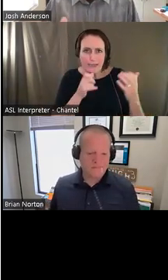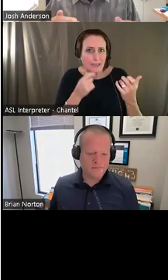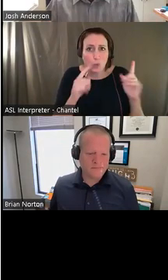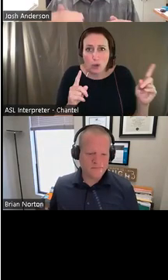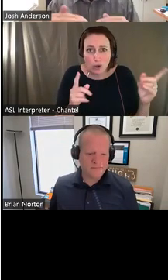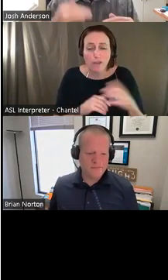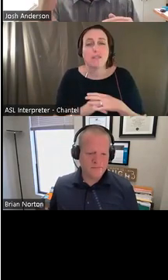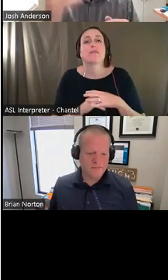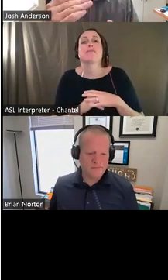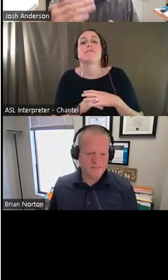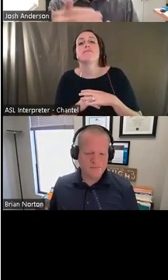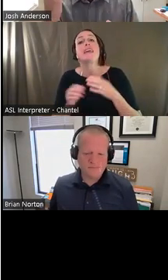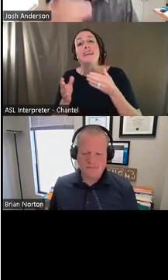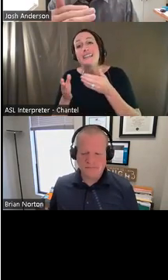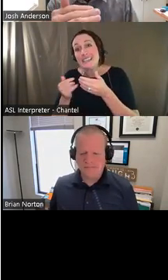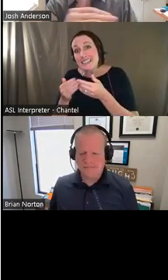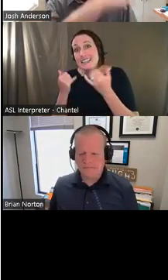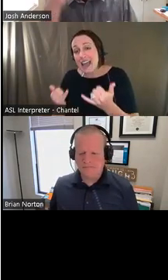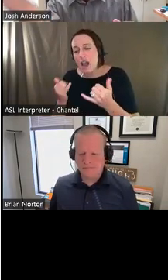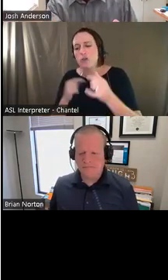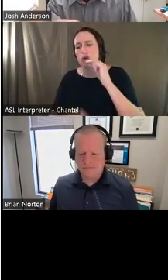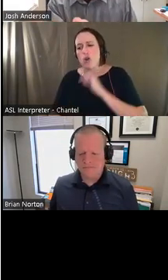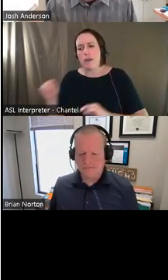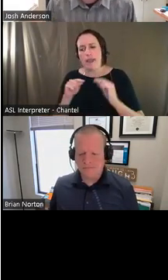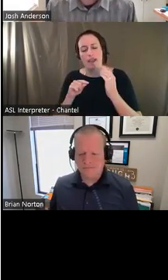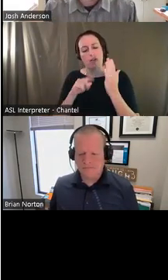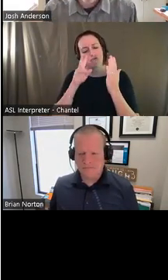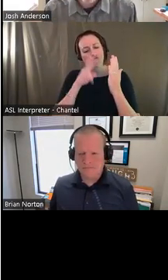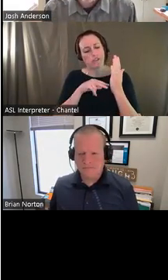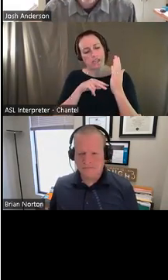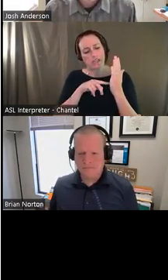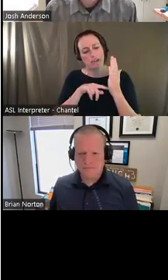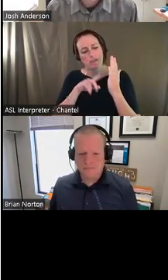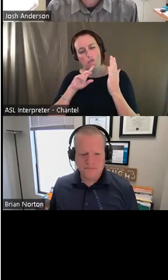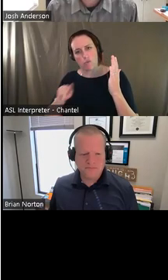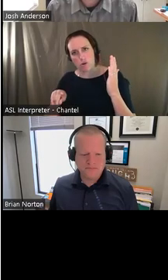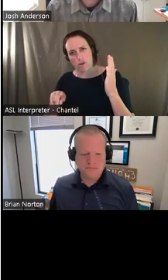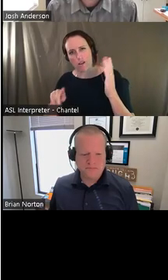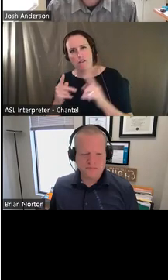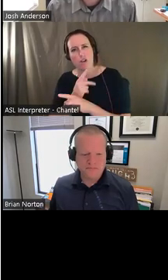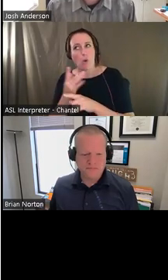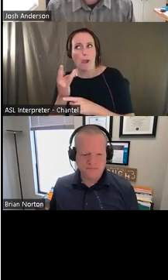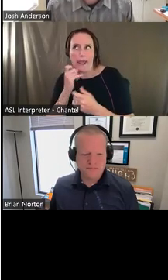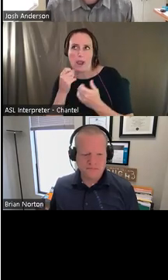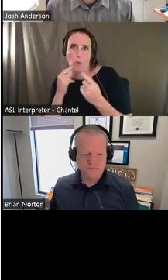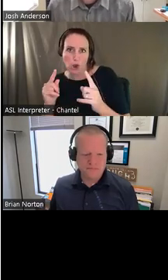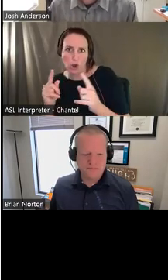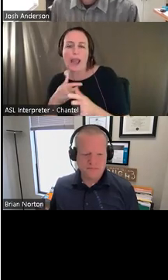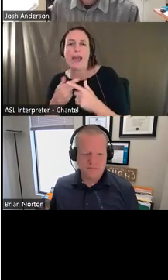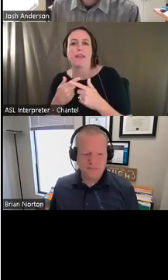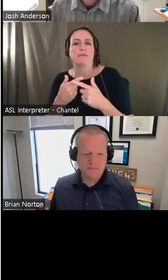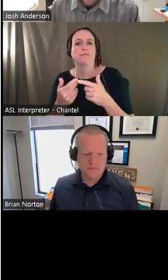work, it's very easy to go back in, figure out why it didn't, and hopefully be able to put something else in place that can meet the individual's need.